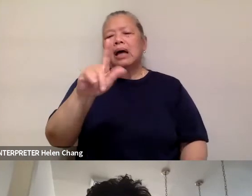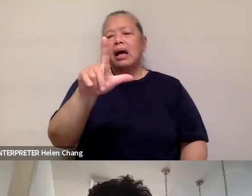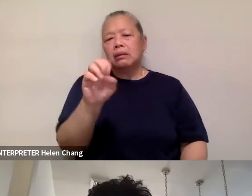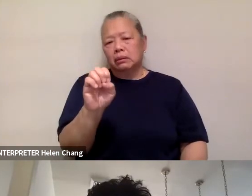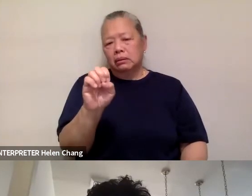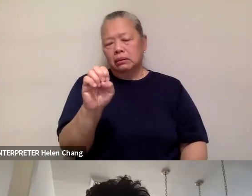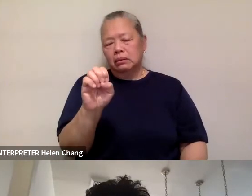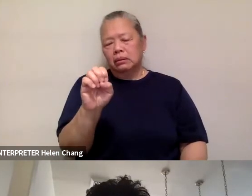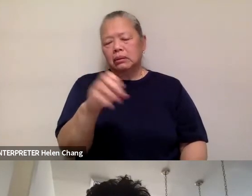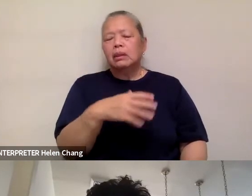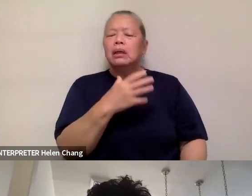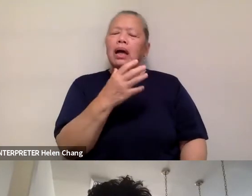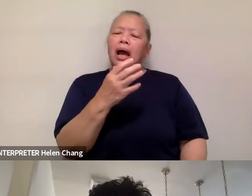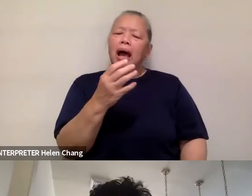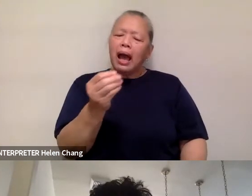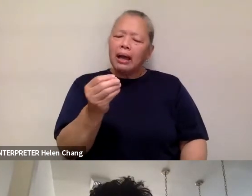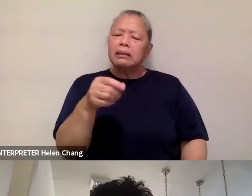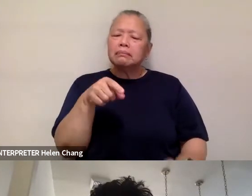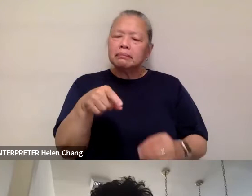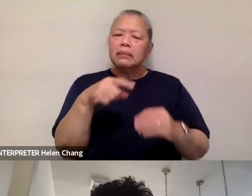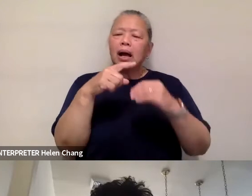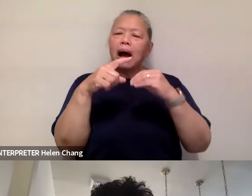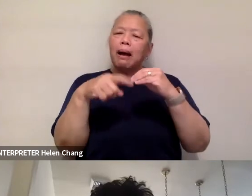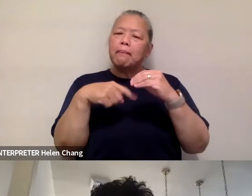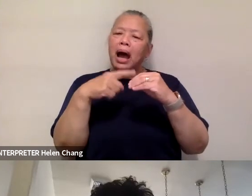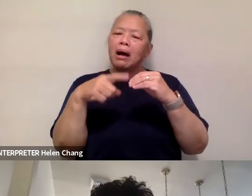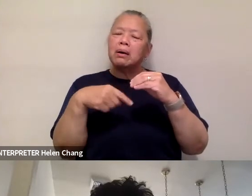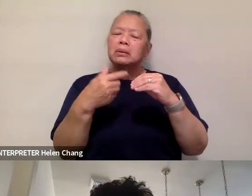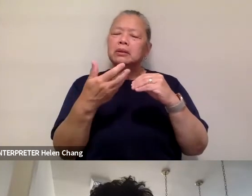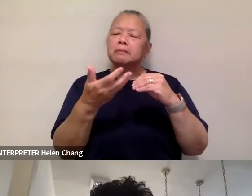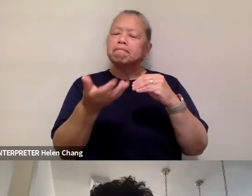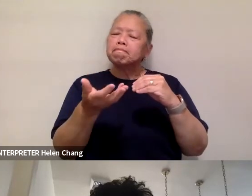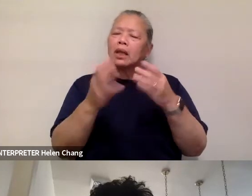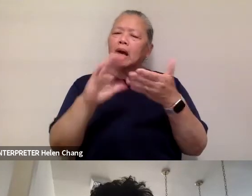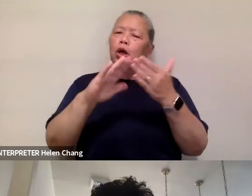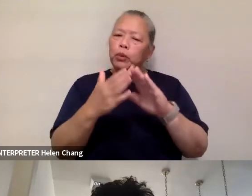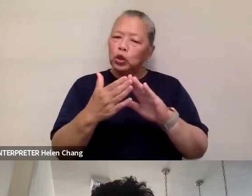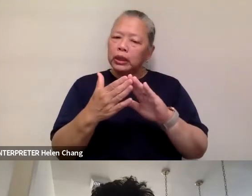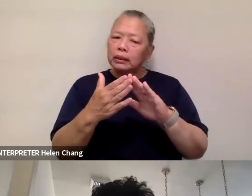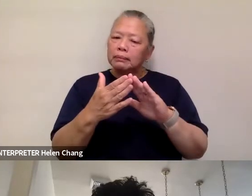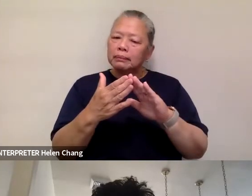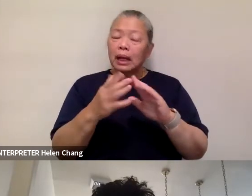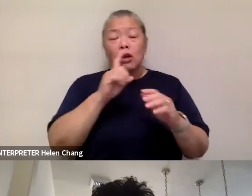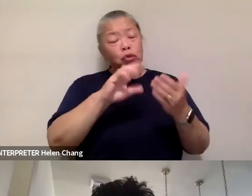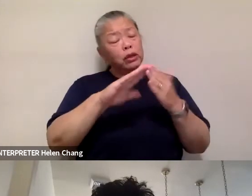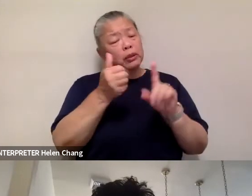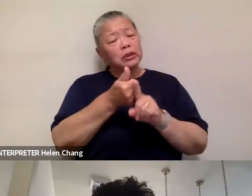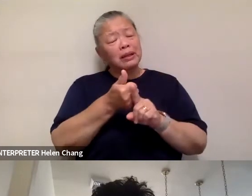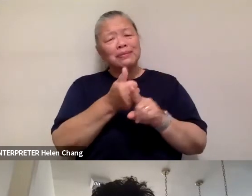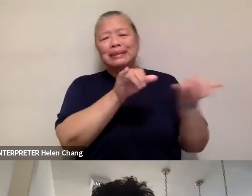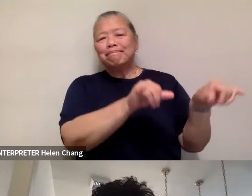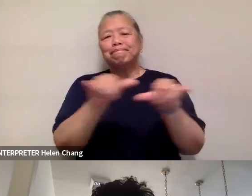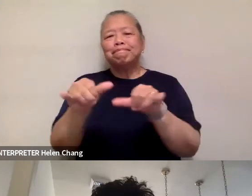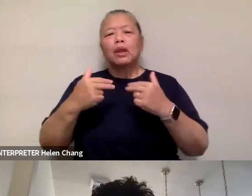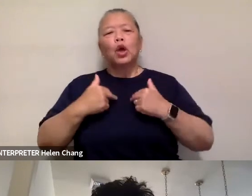And, and it is about that. The community is like a human being is a breathing living